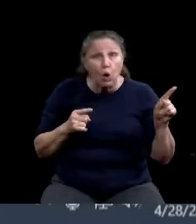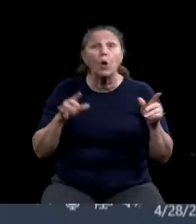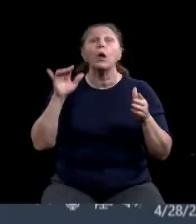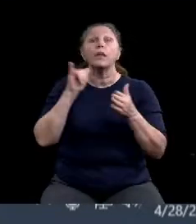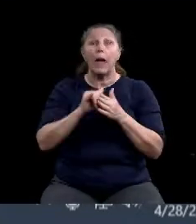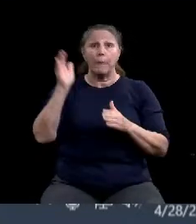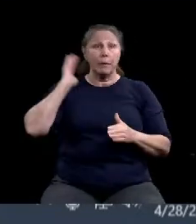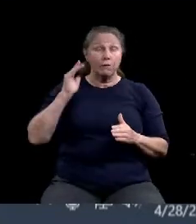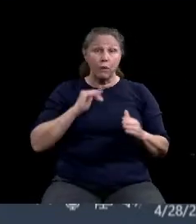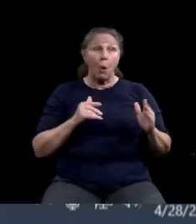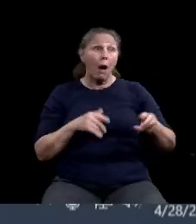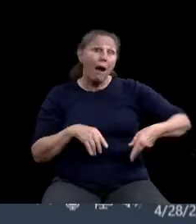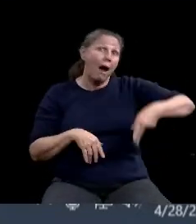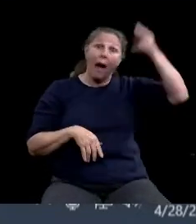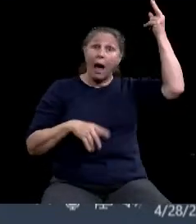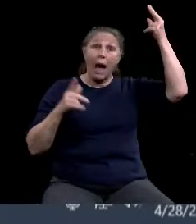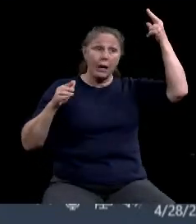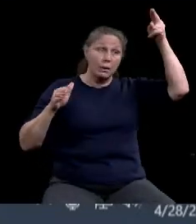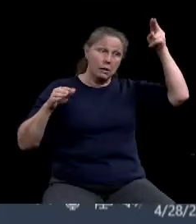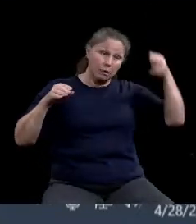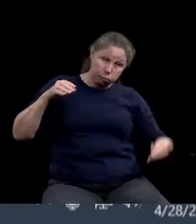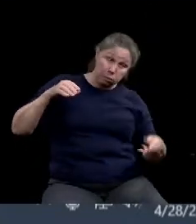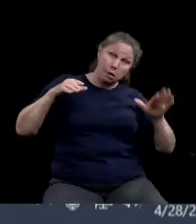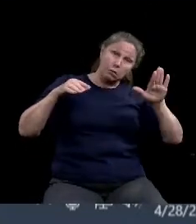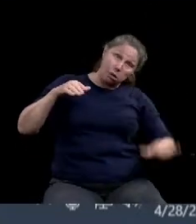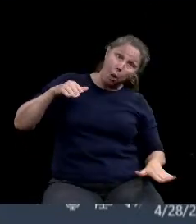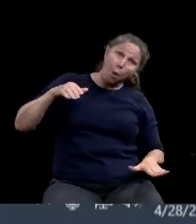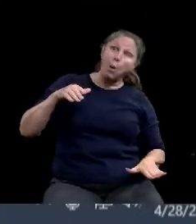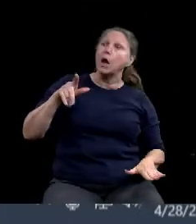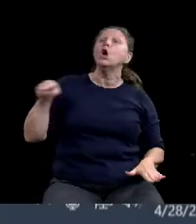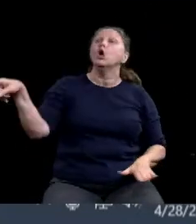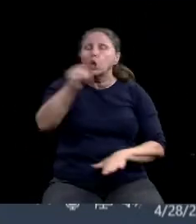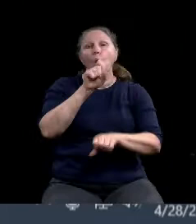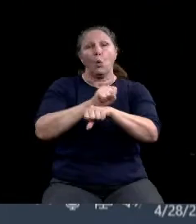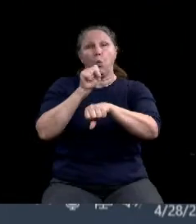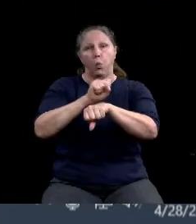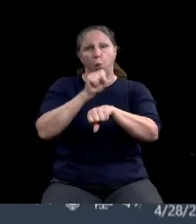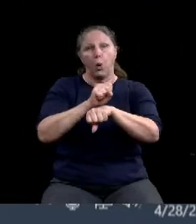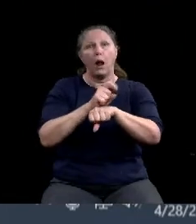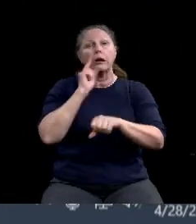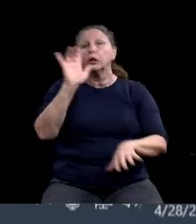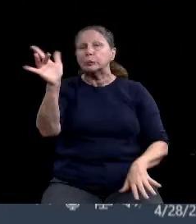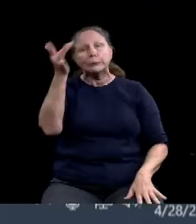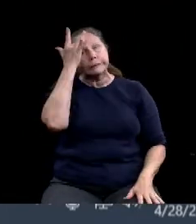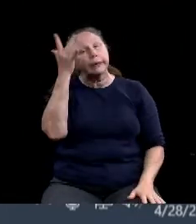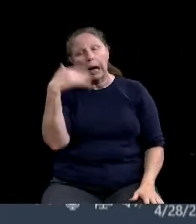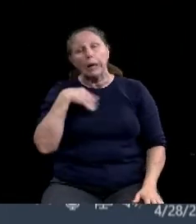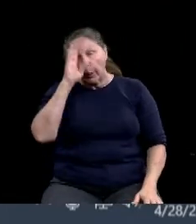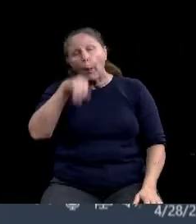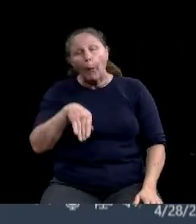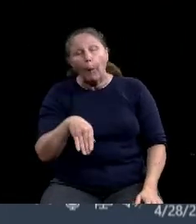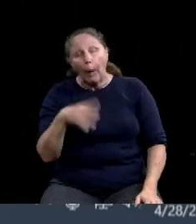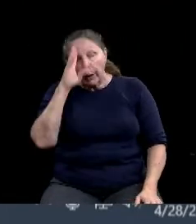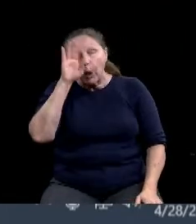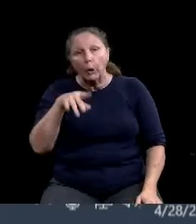do that good work. And I know everybody's tired of it. Um, but we're going to need to do this for the foreseeable future. So,